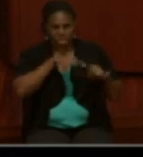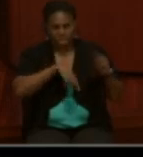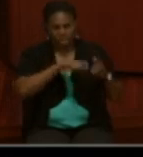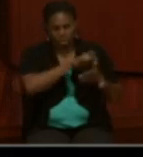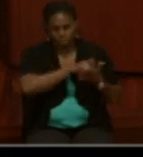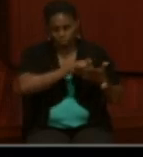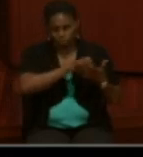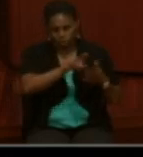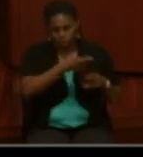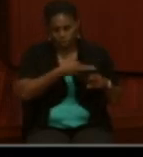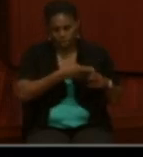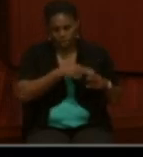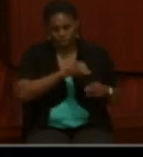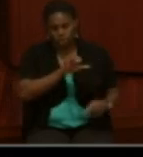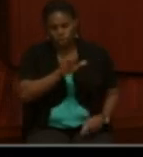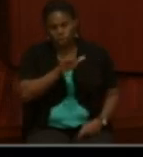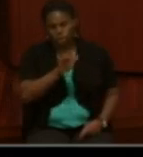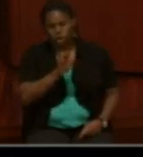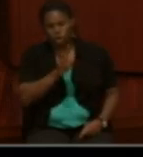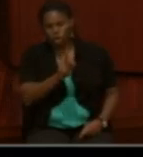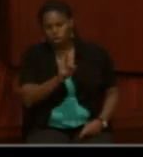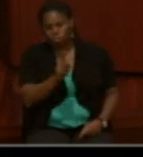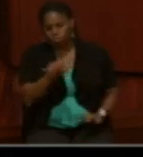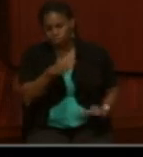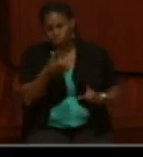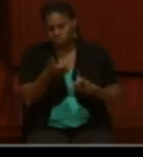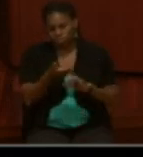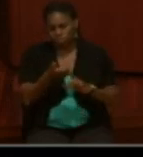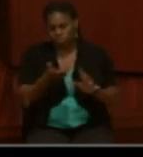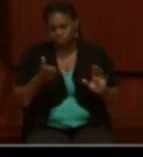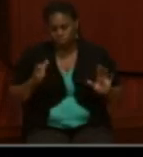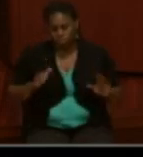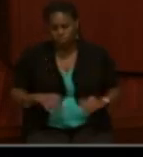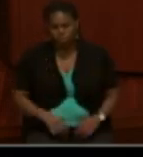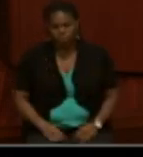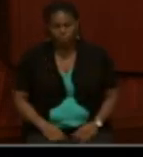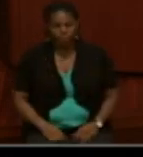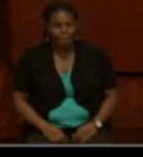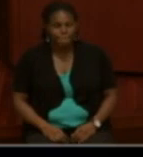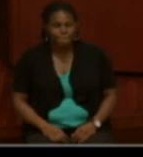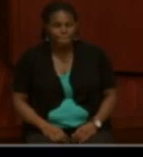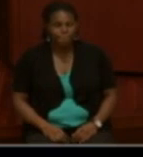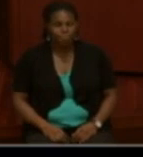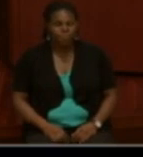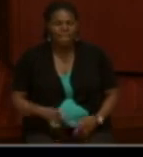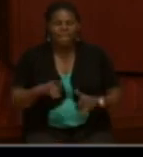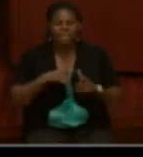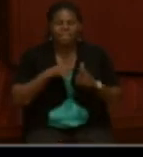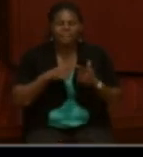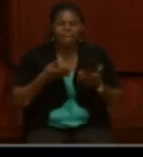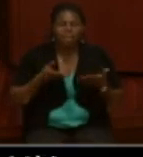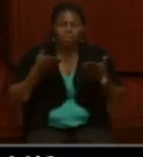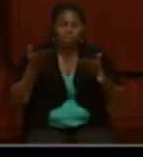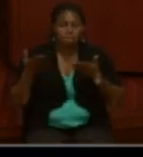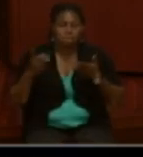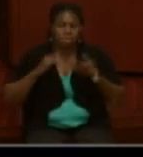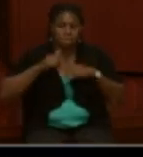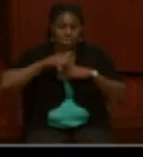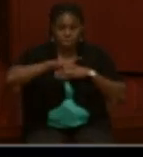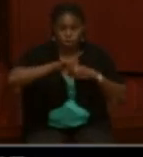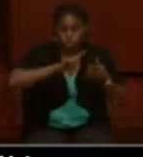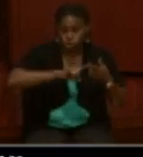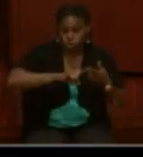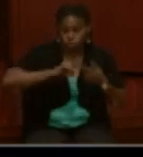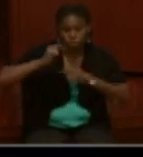So a clerk filled out that for her and put X in her mark and then Mary Hughes. Then it has the ship 2 information. So this is great for